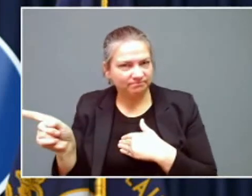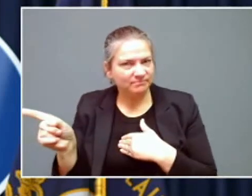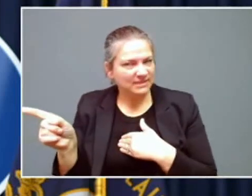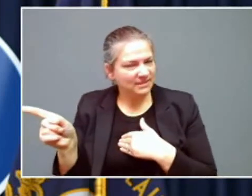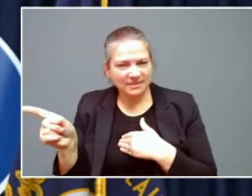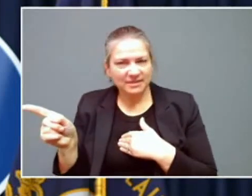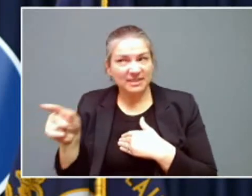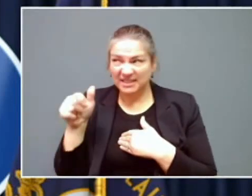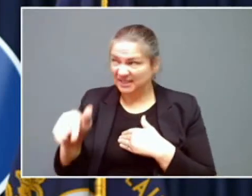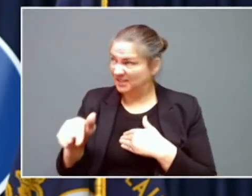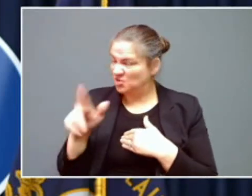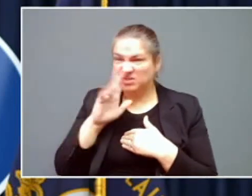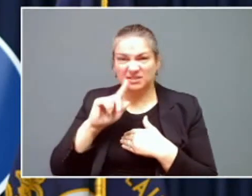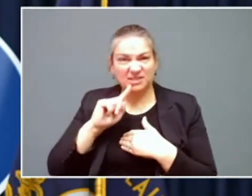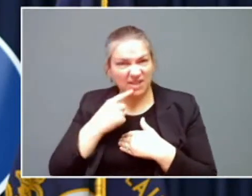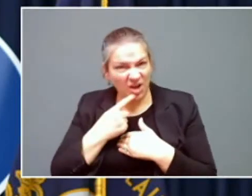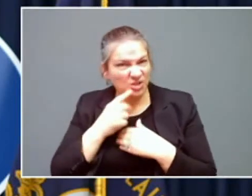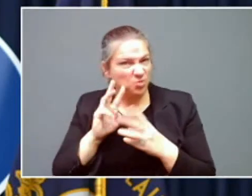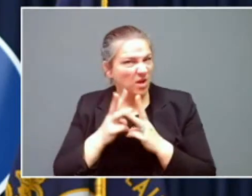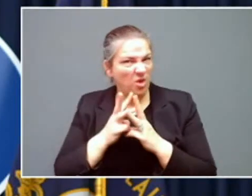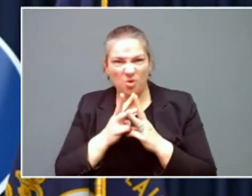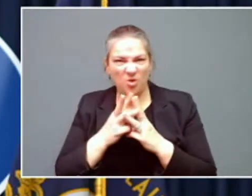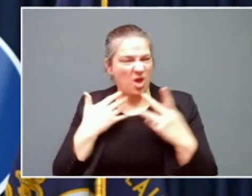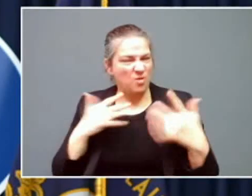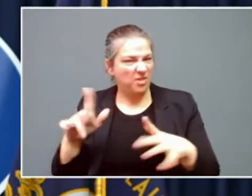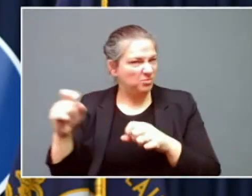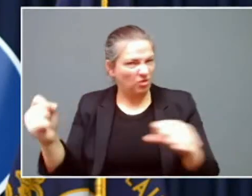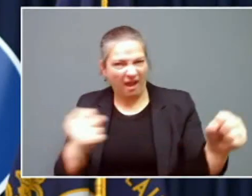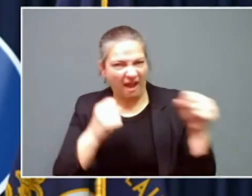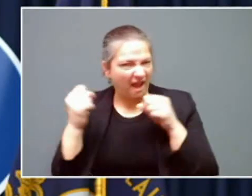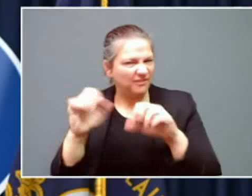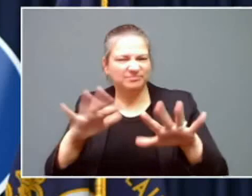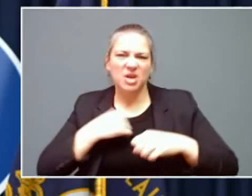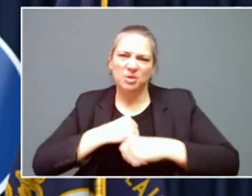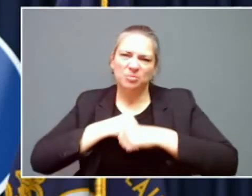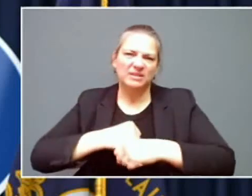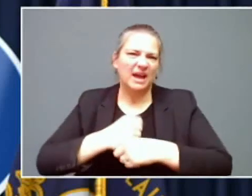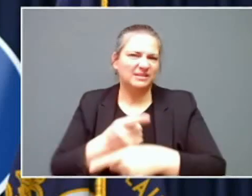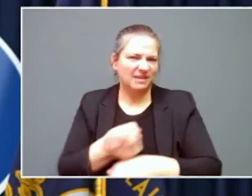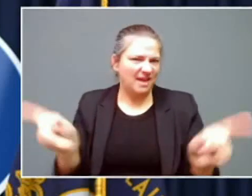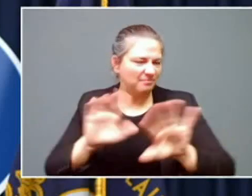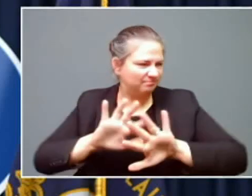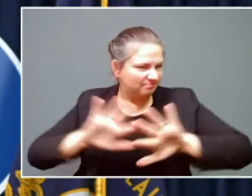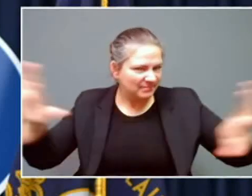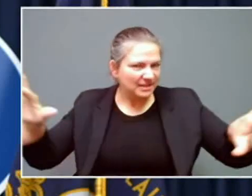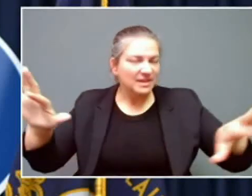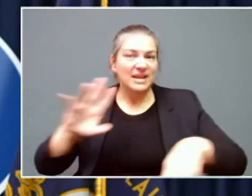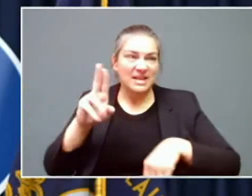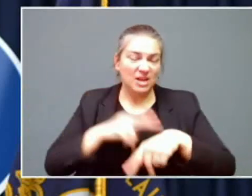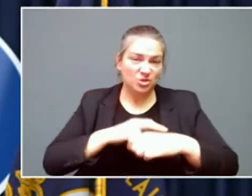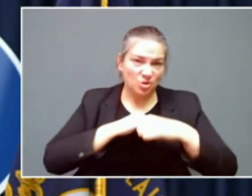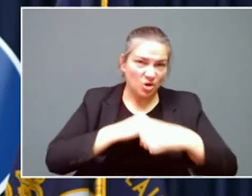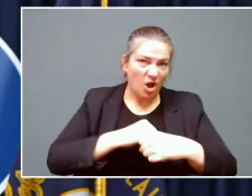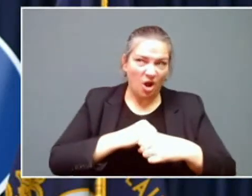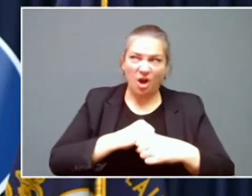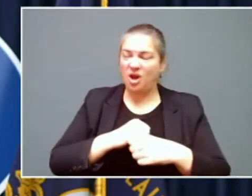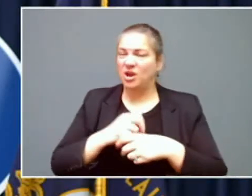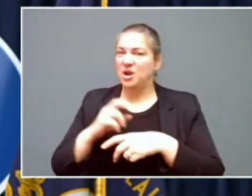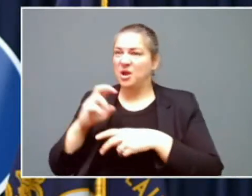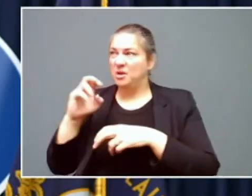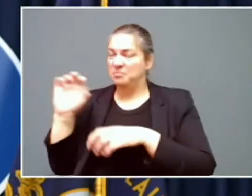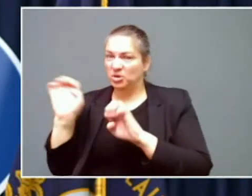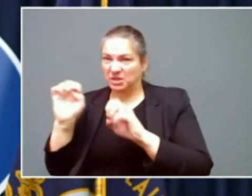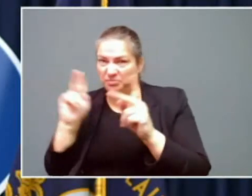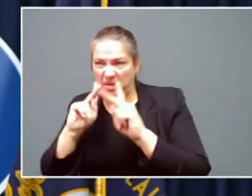treacherous. By not having them on the road, we'll protect the transportation, National Guard, and emergency management folks that will be